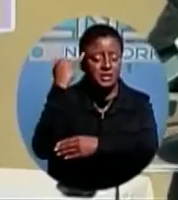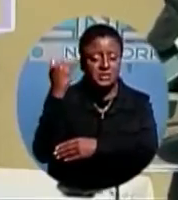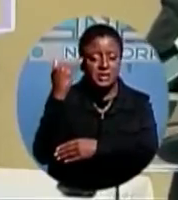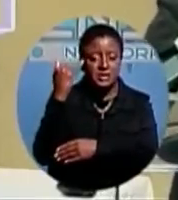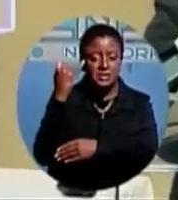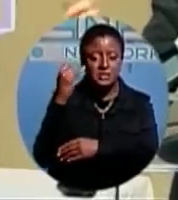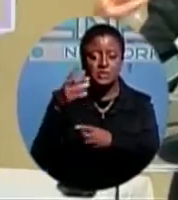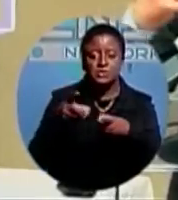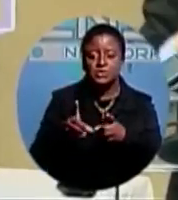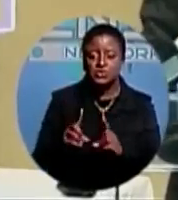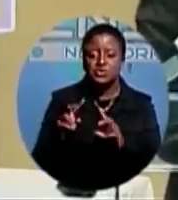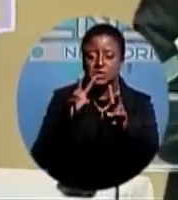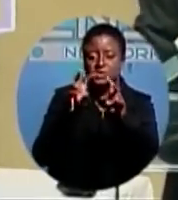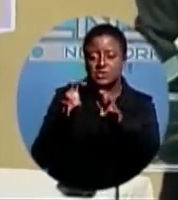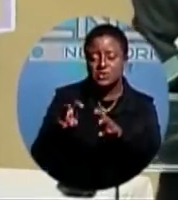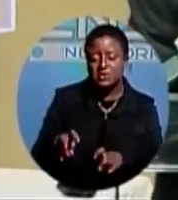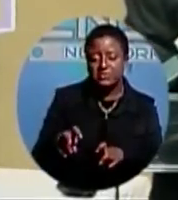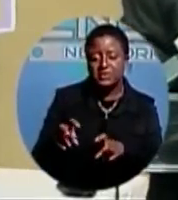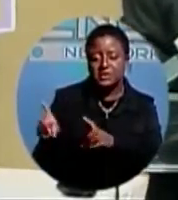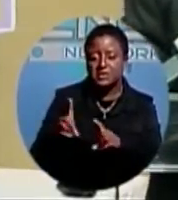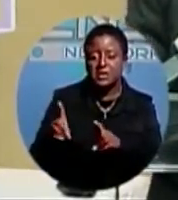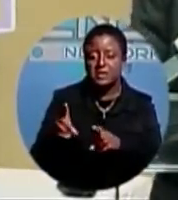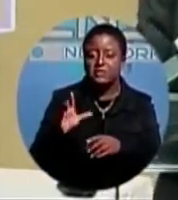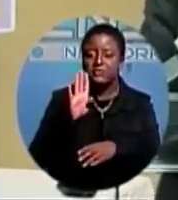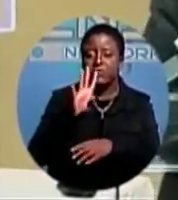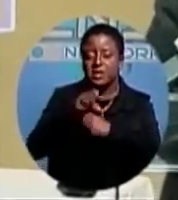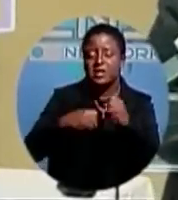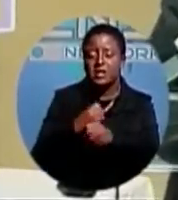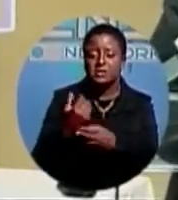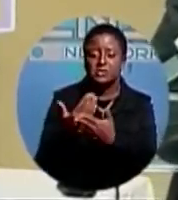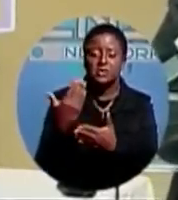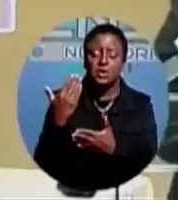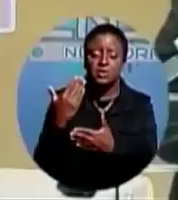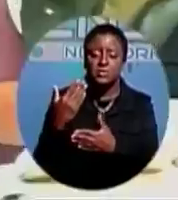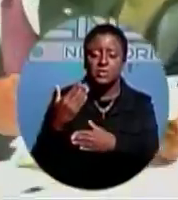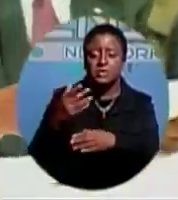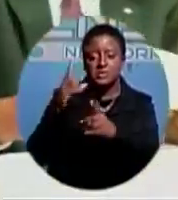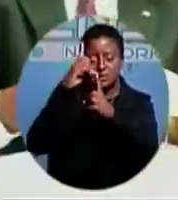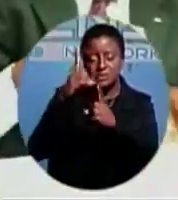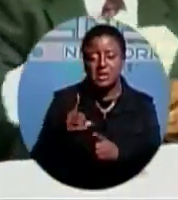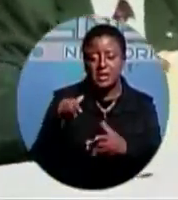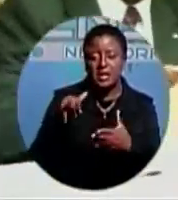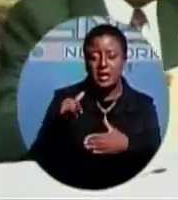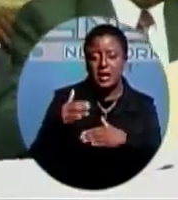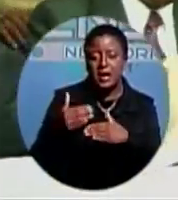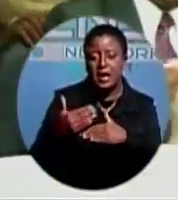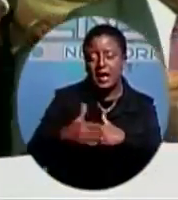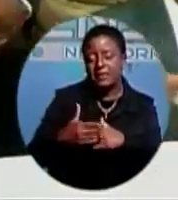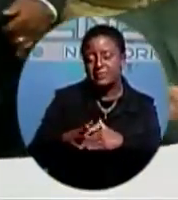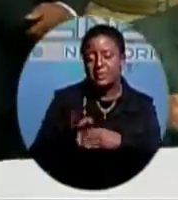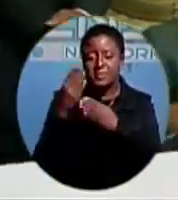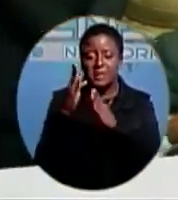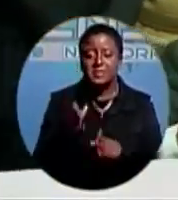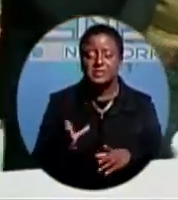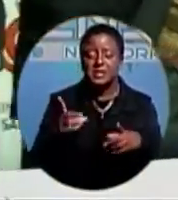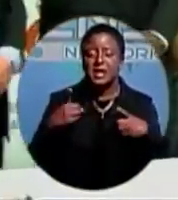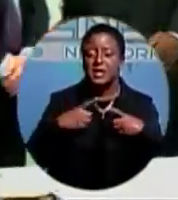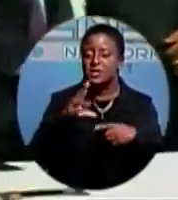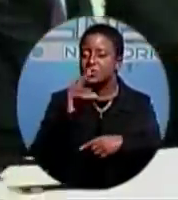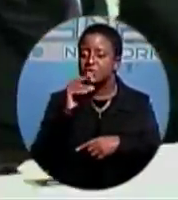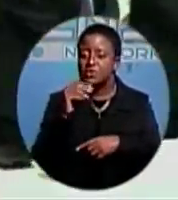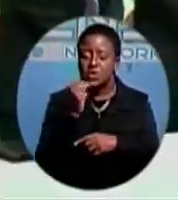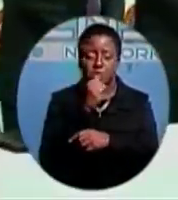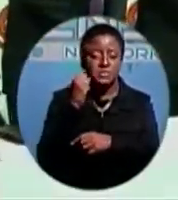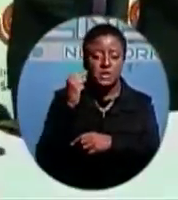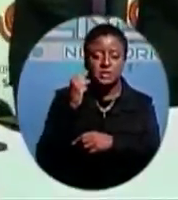survey conducted in the Bahamas some four years ago, it was determined that after Bahamians had no objections, it was an all systems go from there and strategic